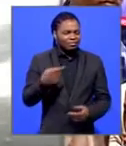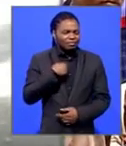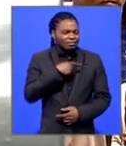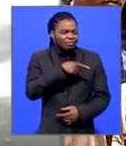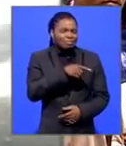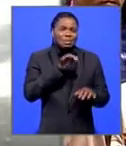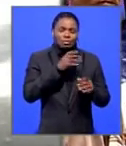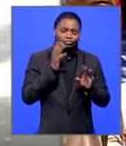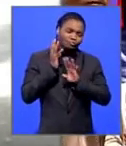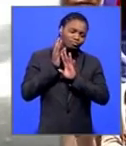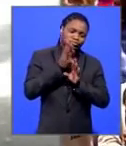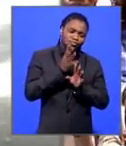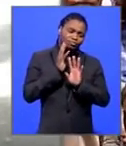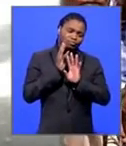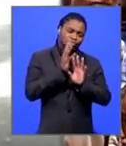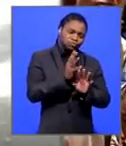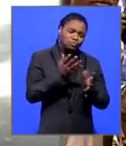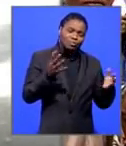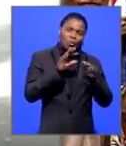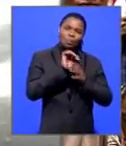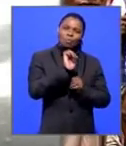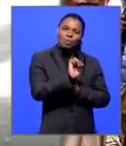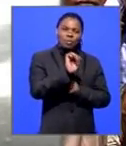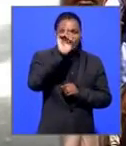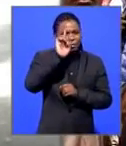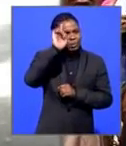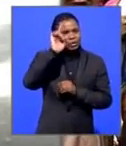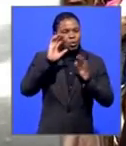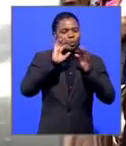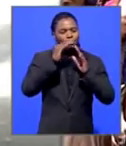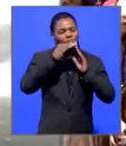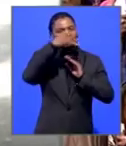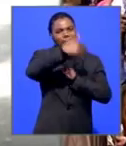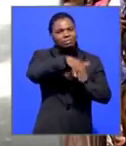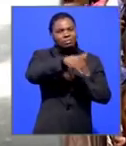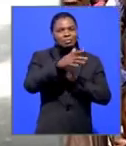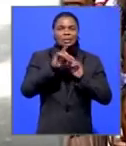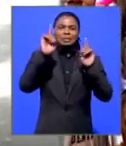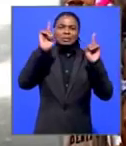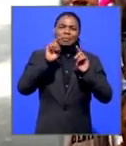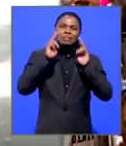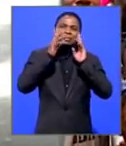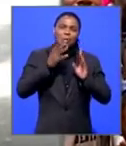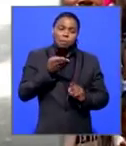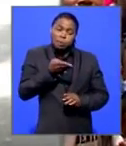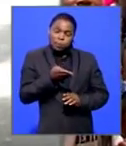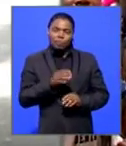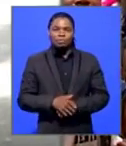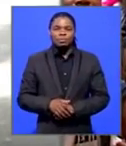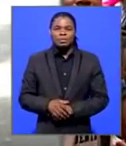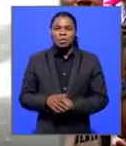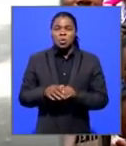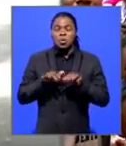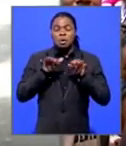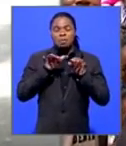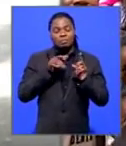I'm here outside Dutta Nelson Mandela's Houghton home. We even have a special guest here with us that's come with quite a large